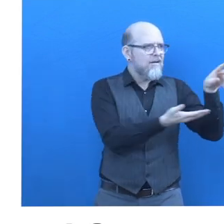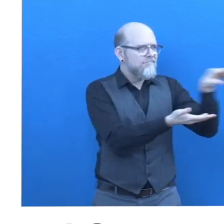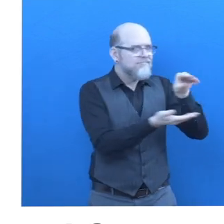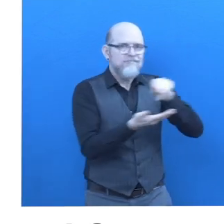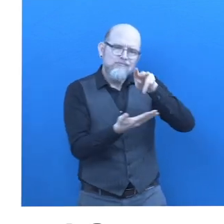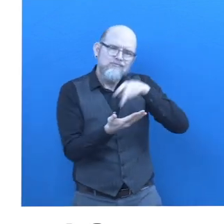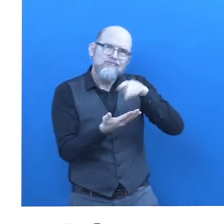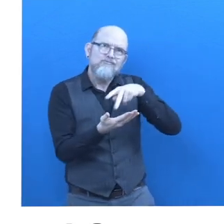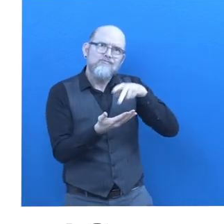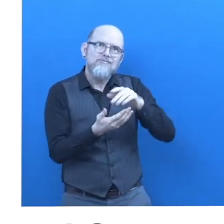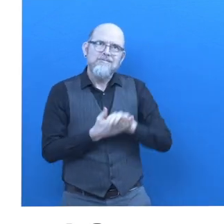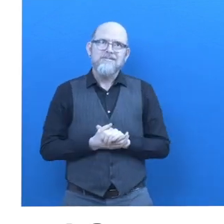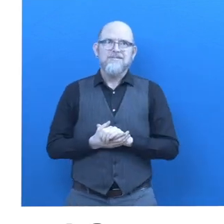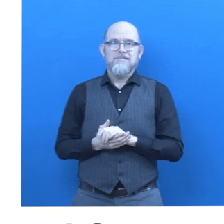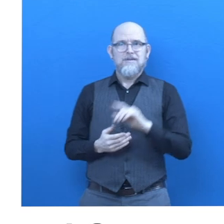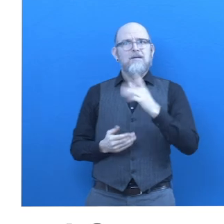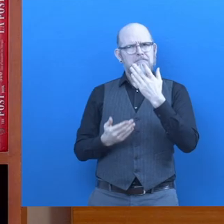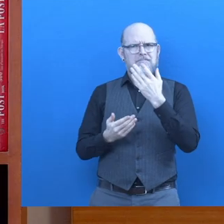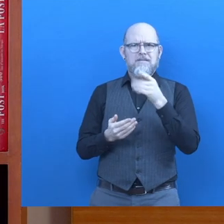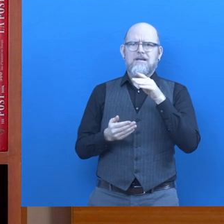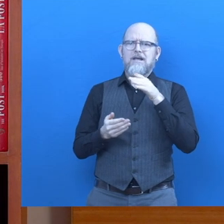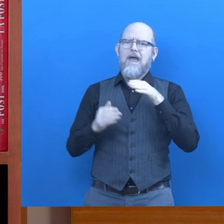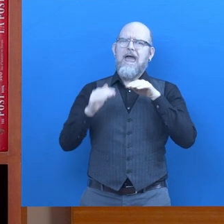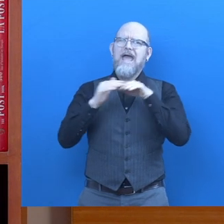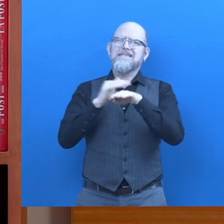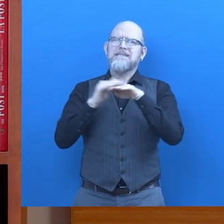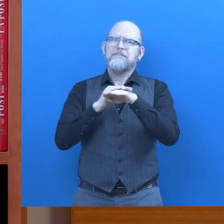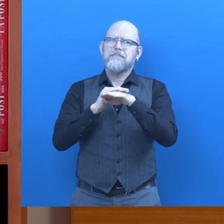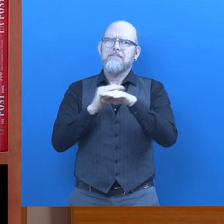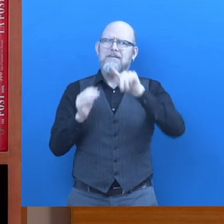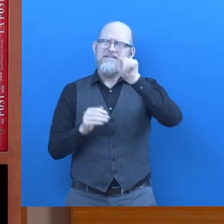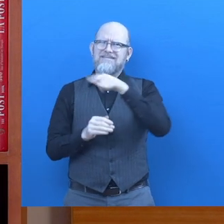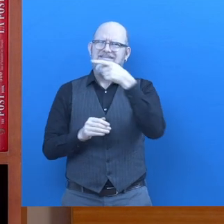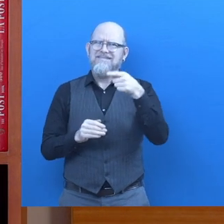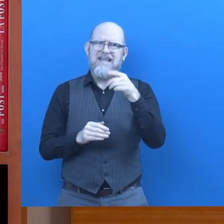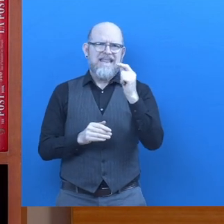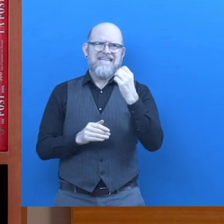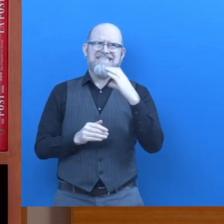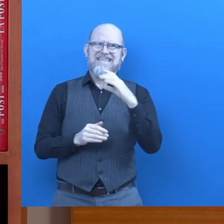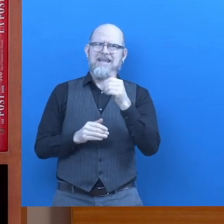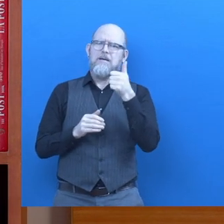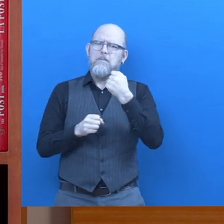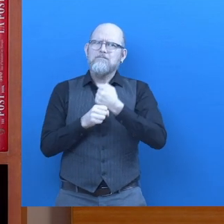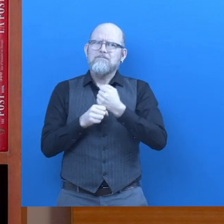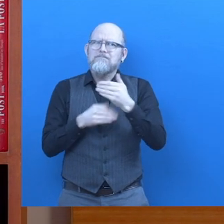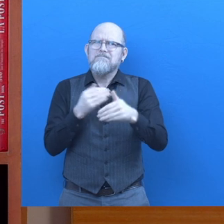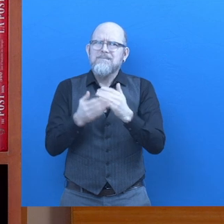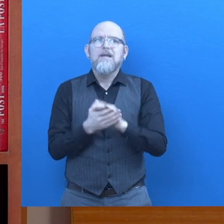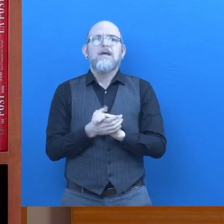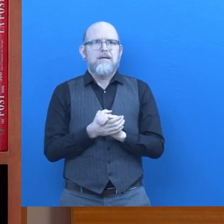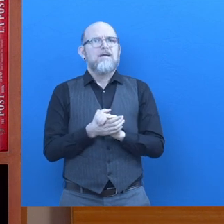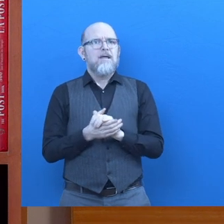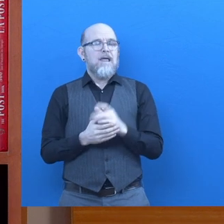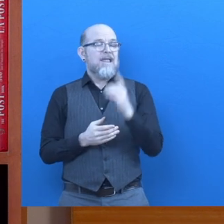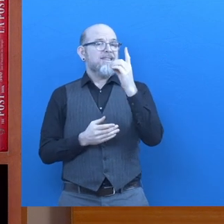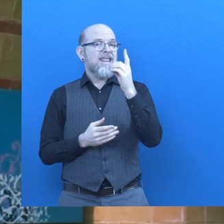infinity work tcs has partnered with dfi the